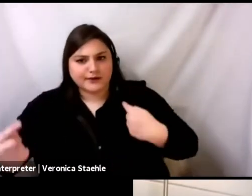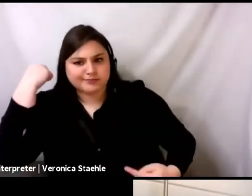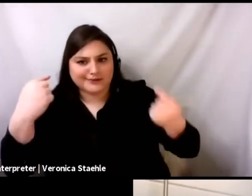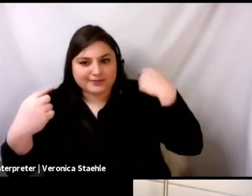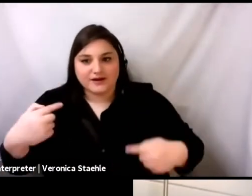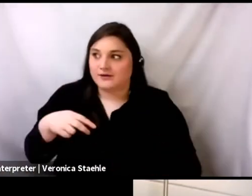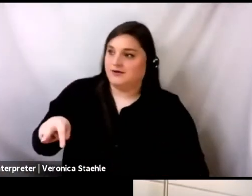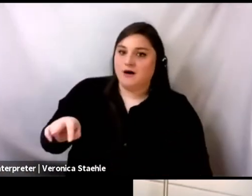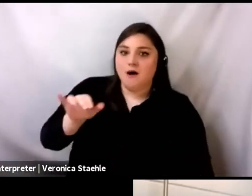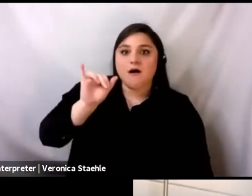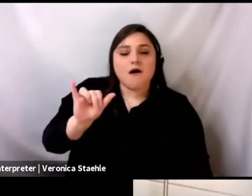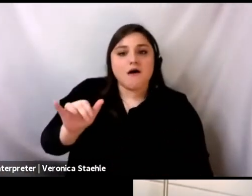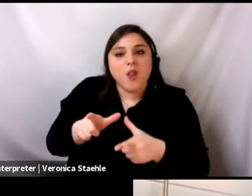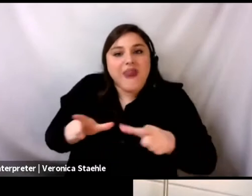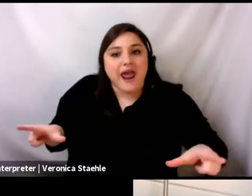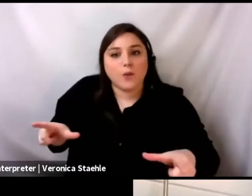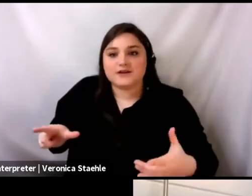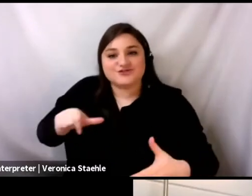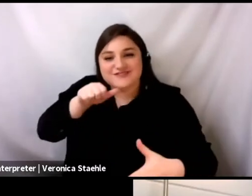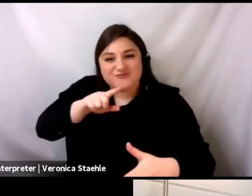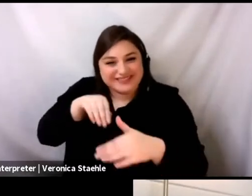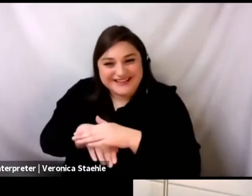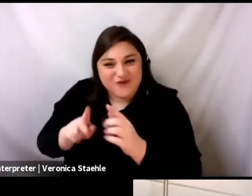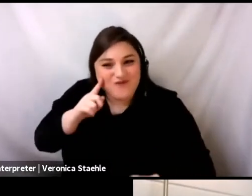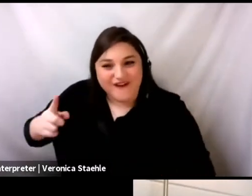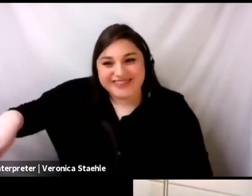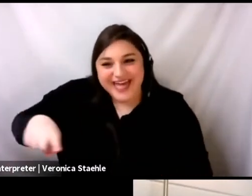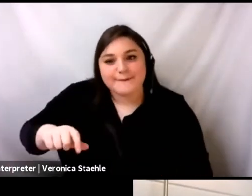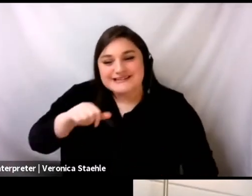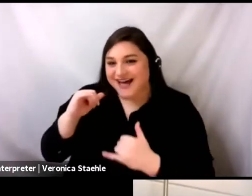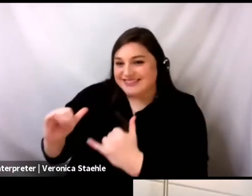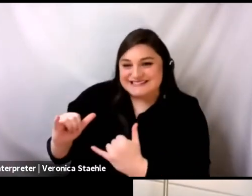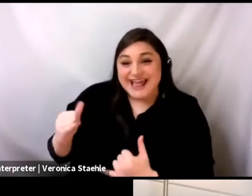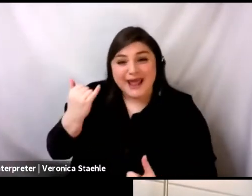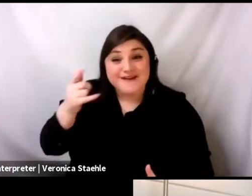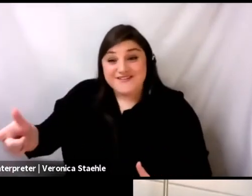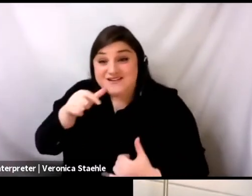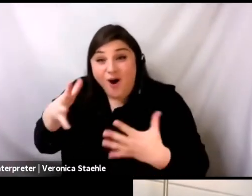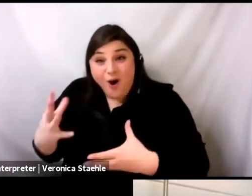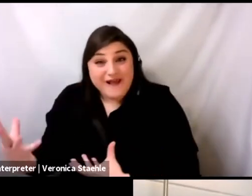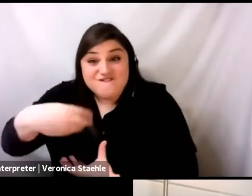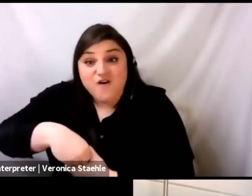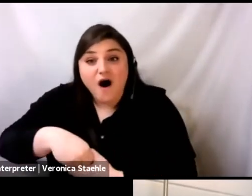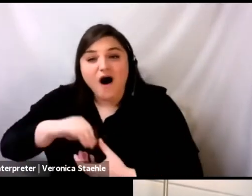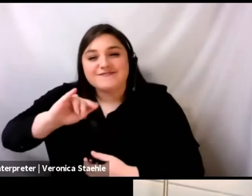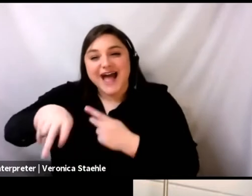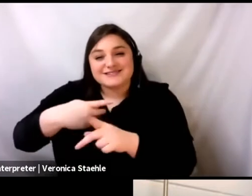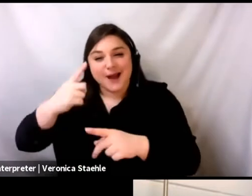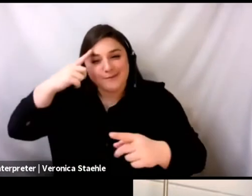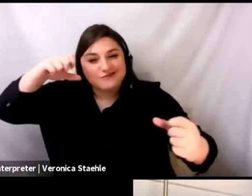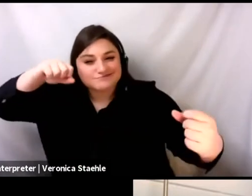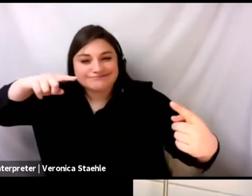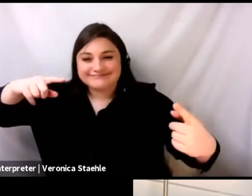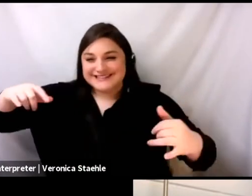you know, puts, puts you against the wall at every single turn, if you're not already part of, um, a kind of like institutional circle